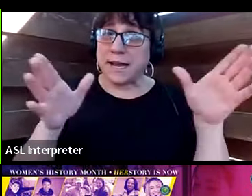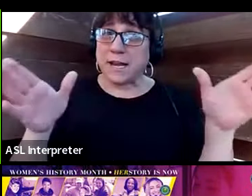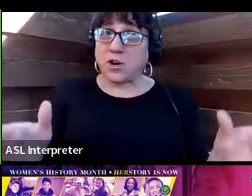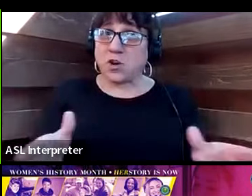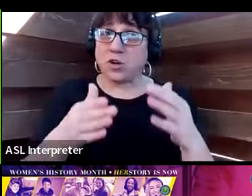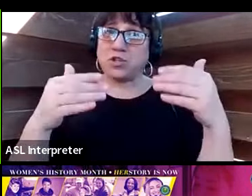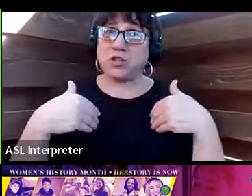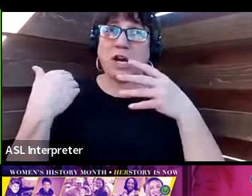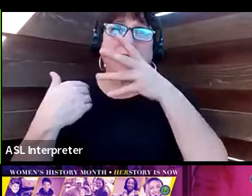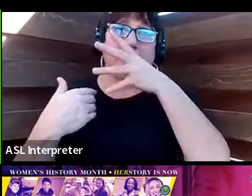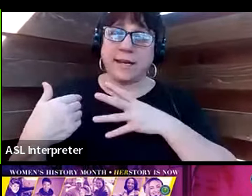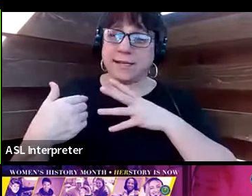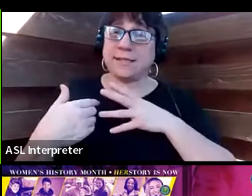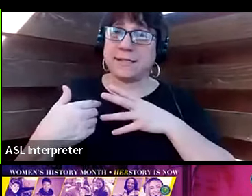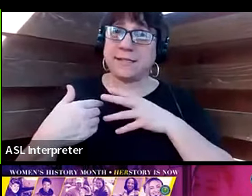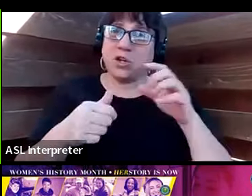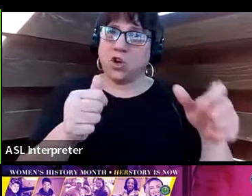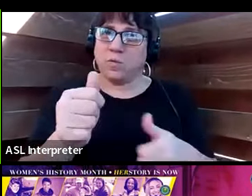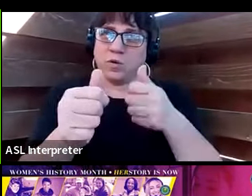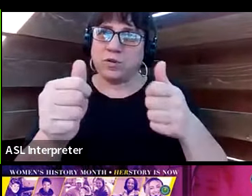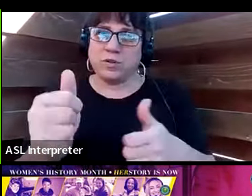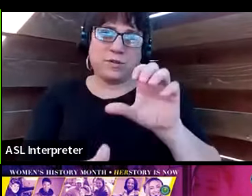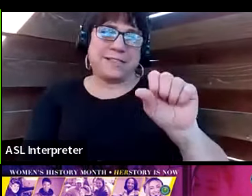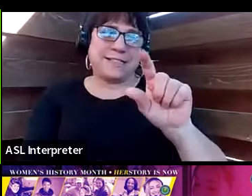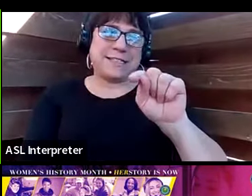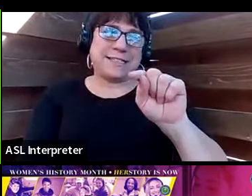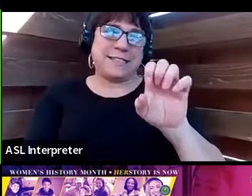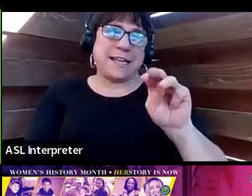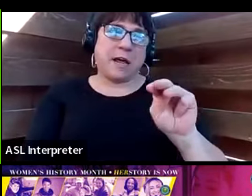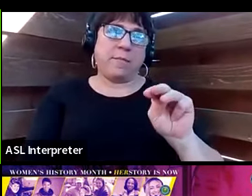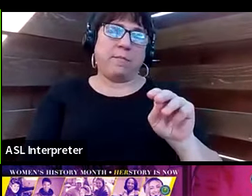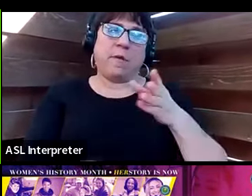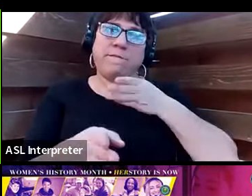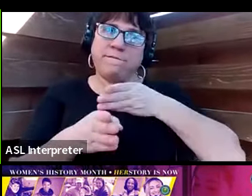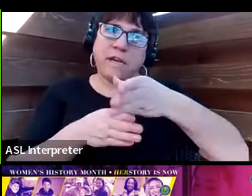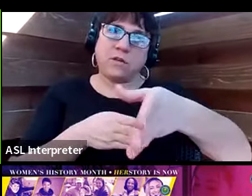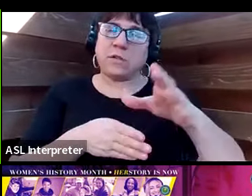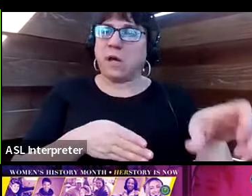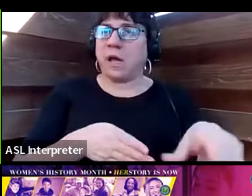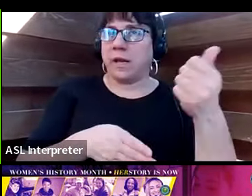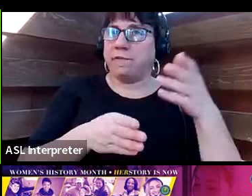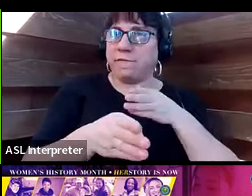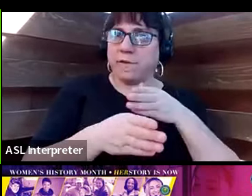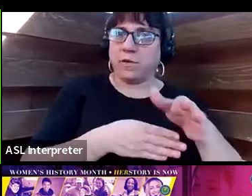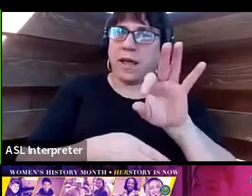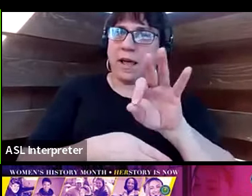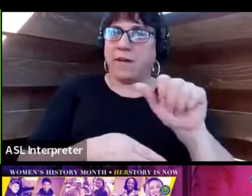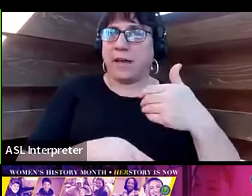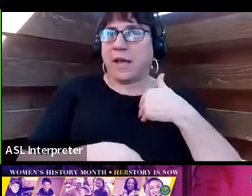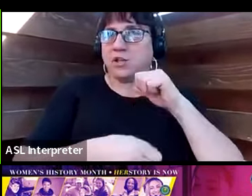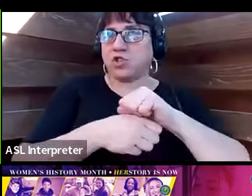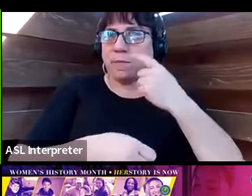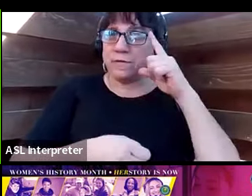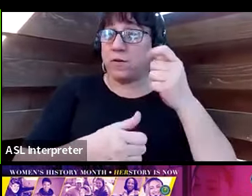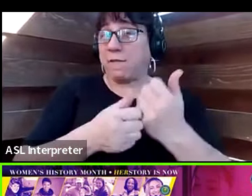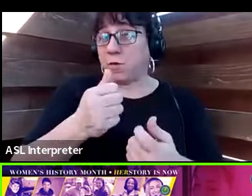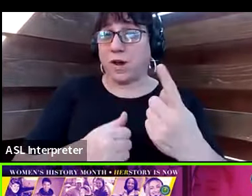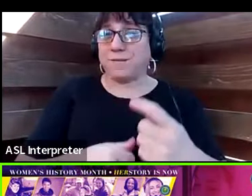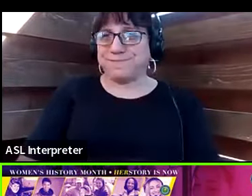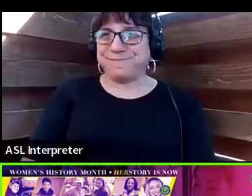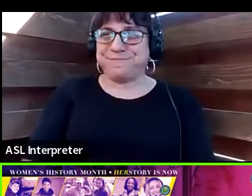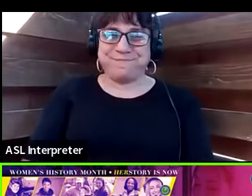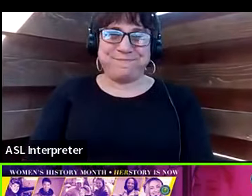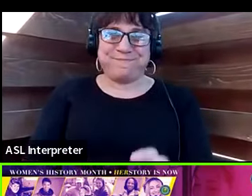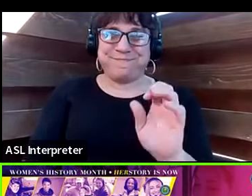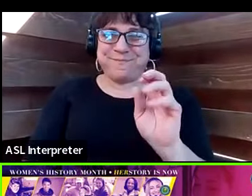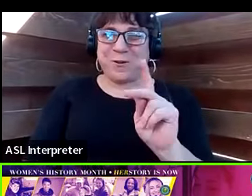the young ladies to pursue the STEM fields in any field. FAA has jobs for everyone. Okay? Thank